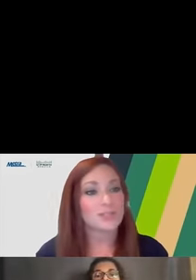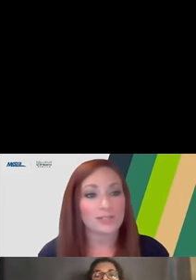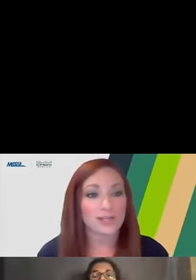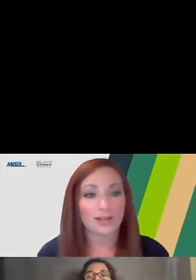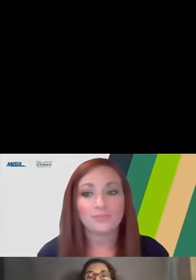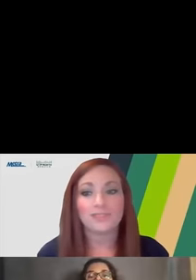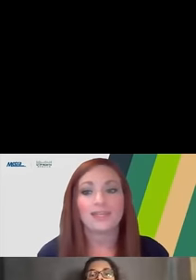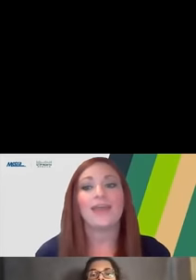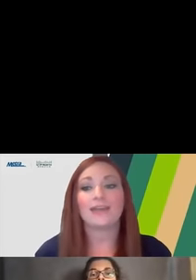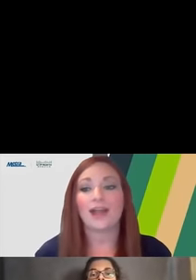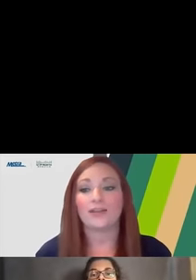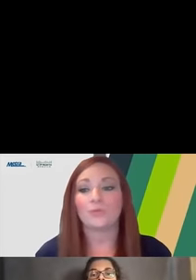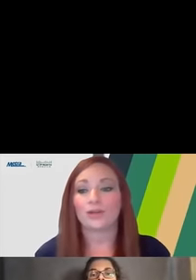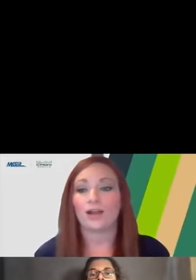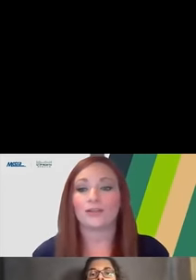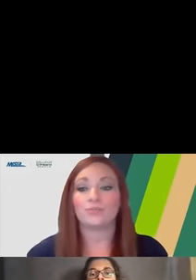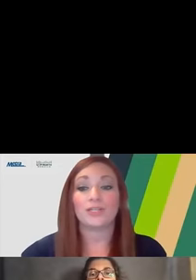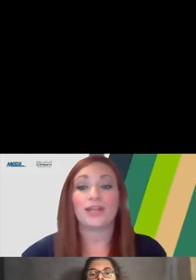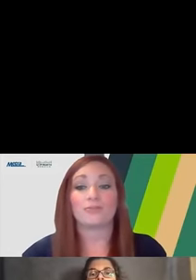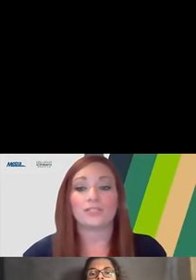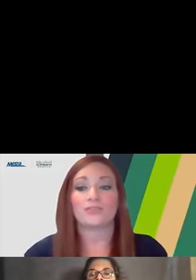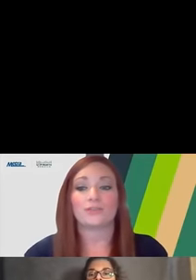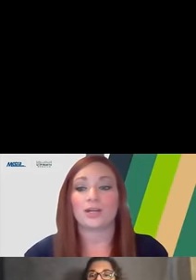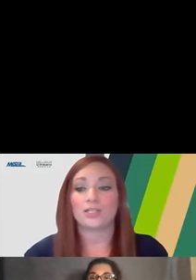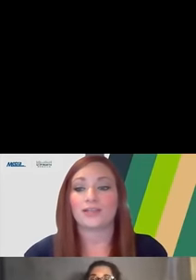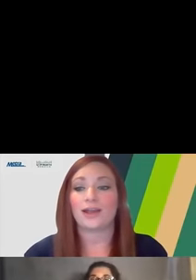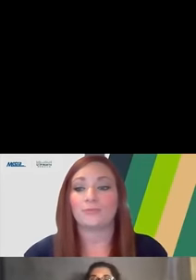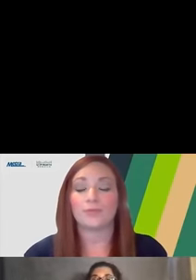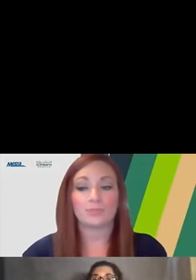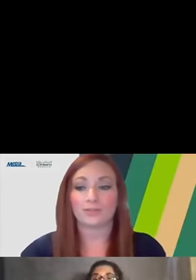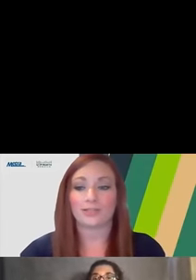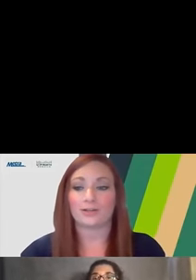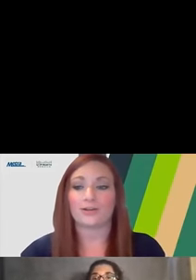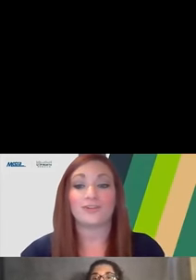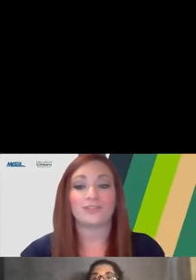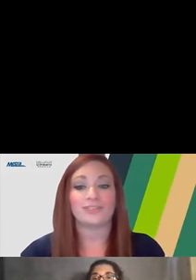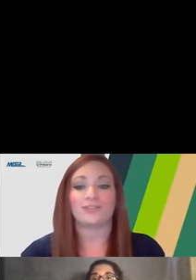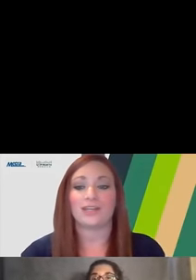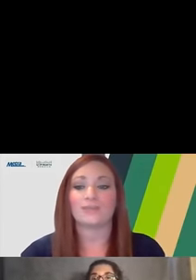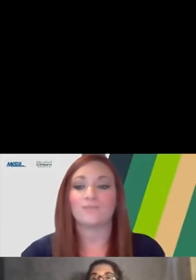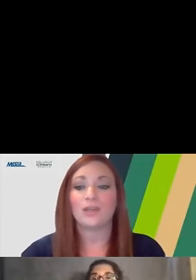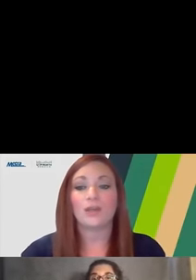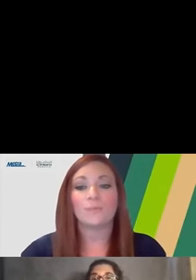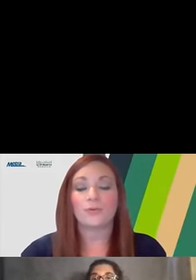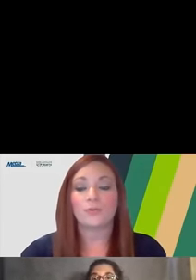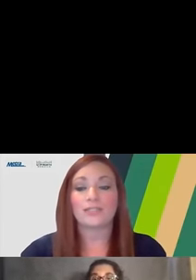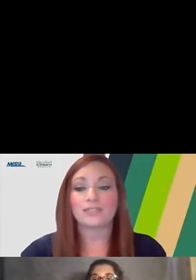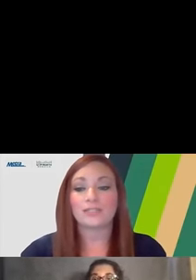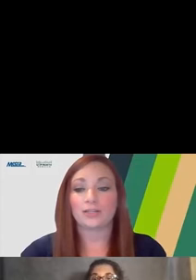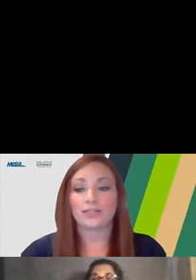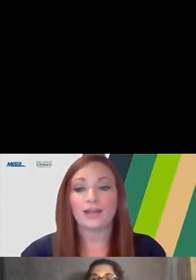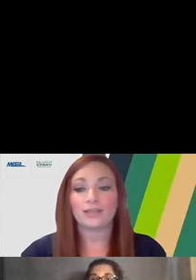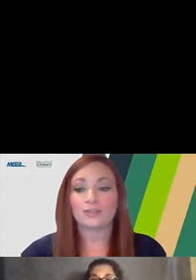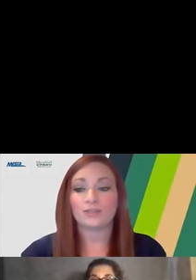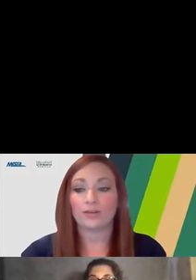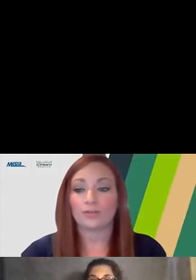My name is Jamie Jacobs, and I work on community outreach for the project, and I will be your moderator for this evening. Before we get